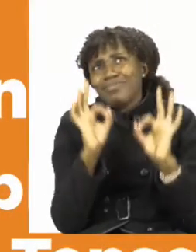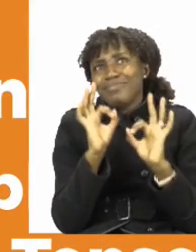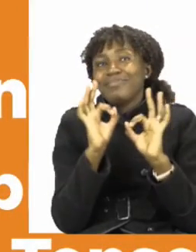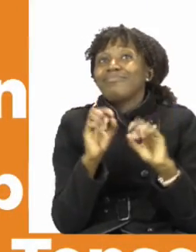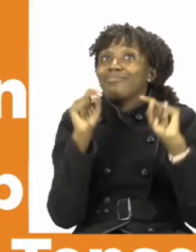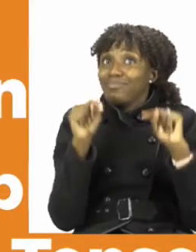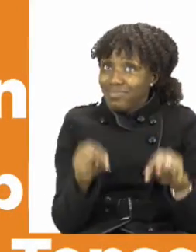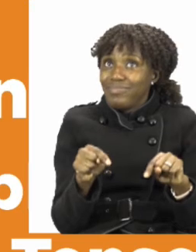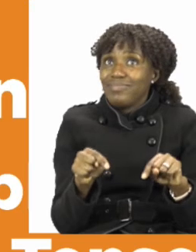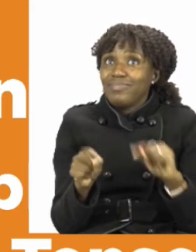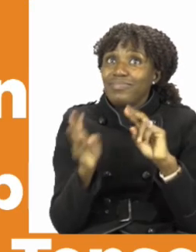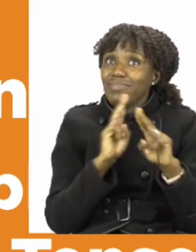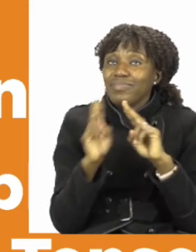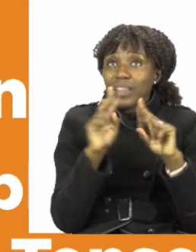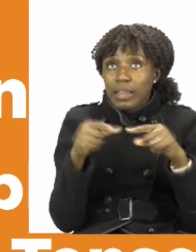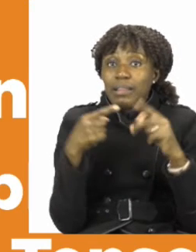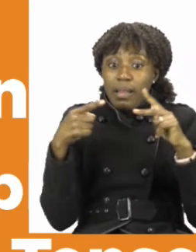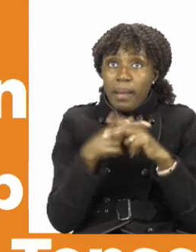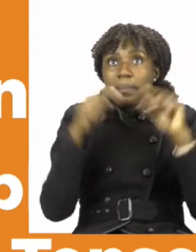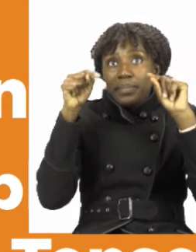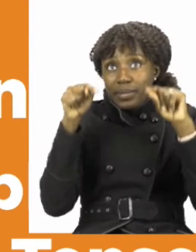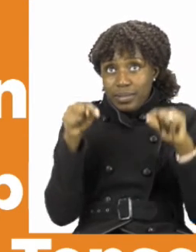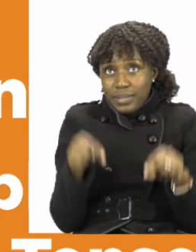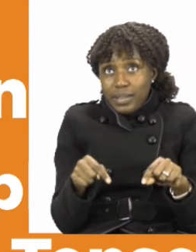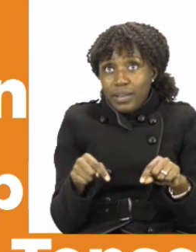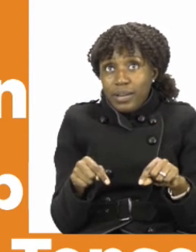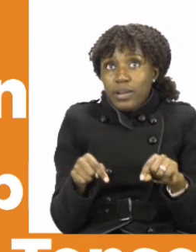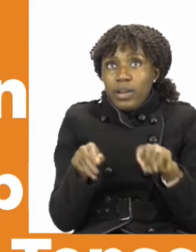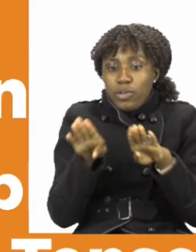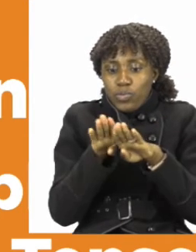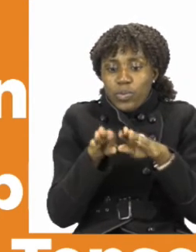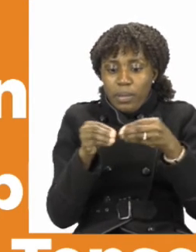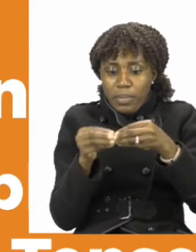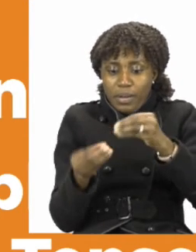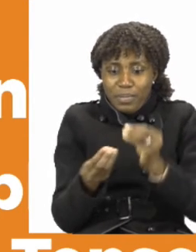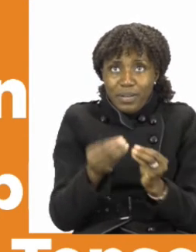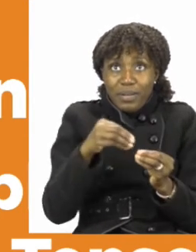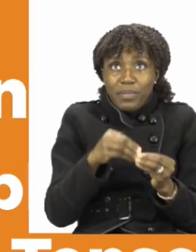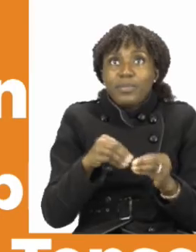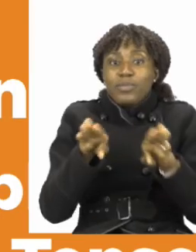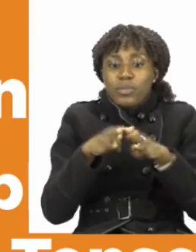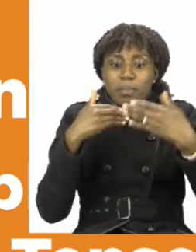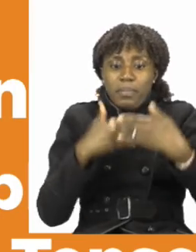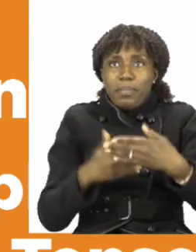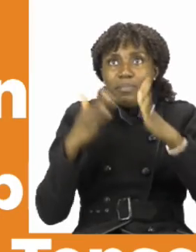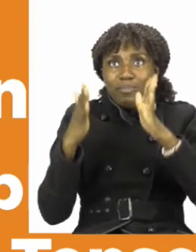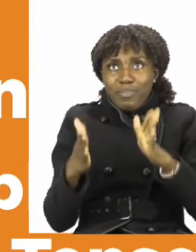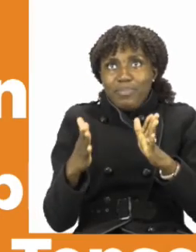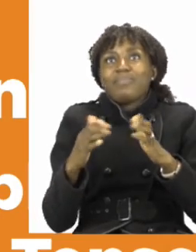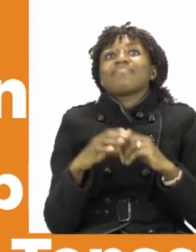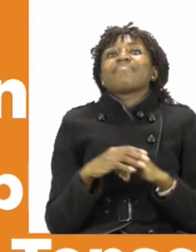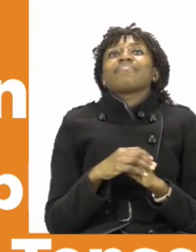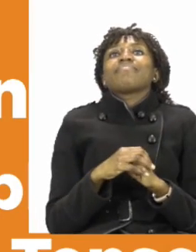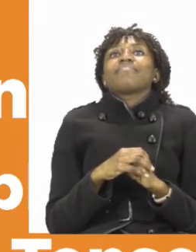For today's lesson we will be talking about Simple Present Tense and Folding a